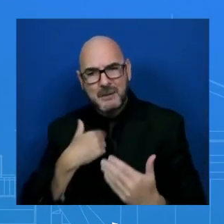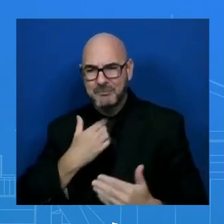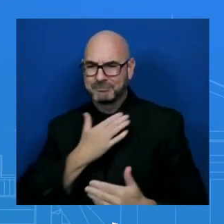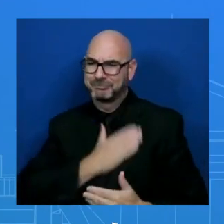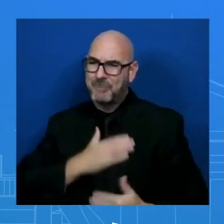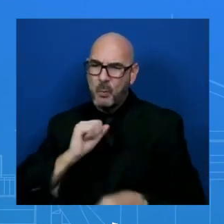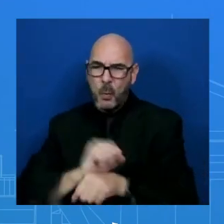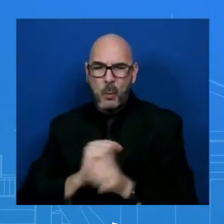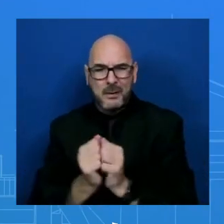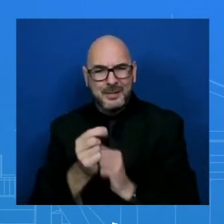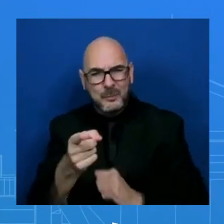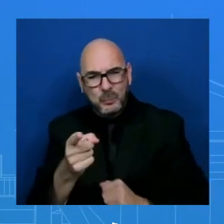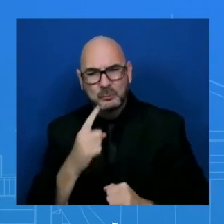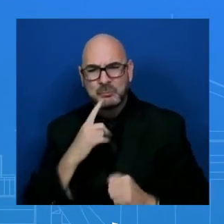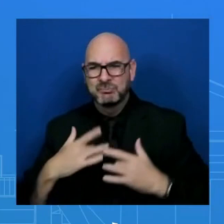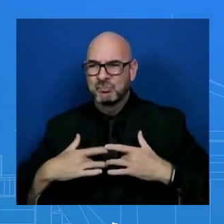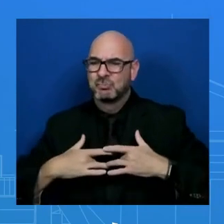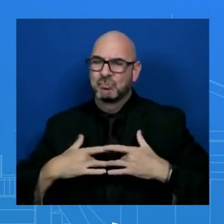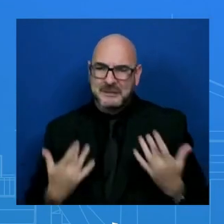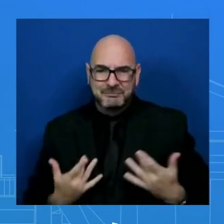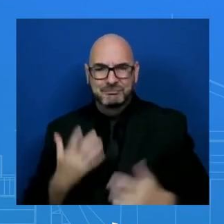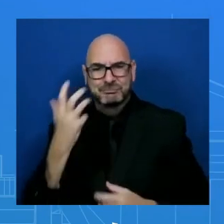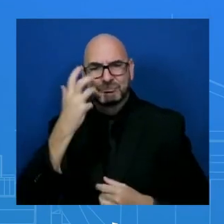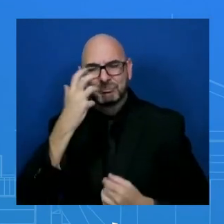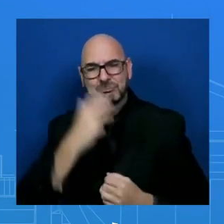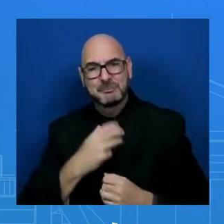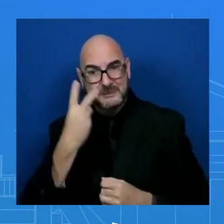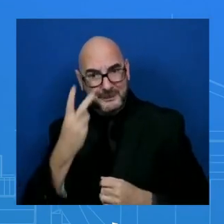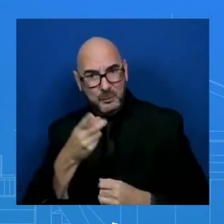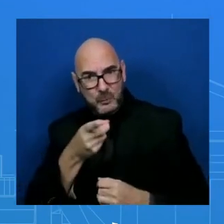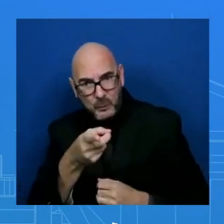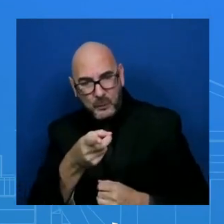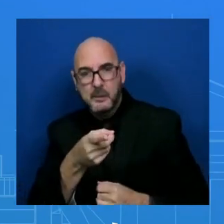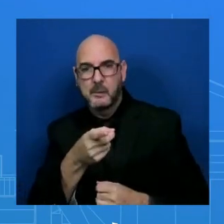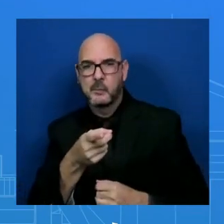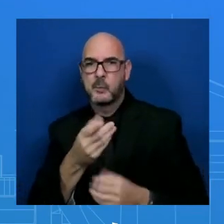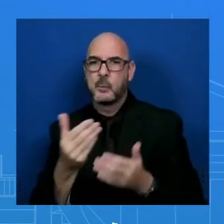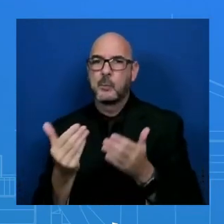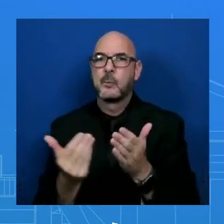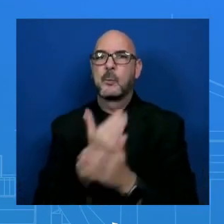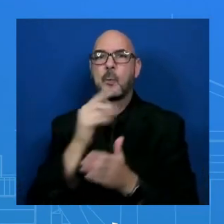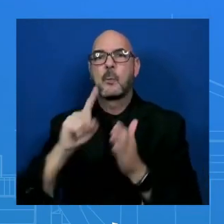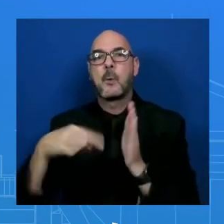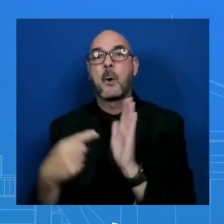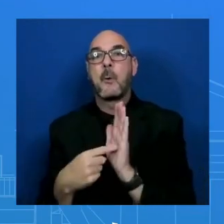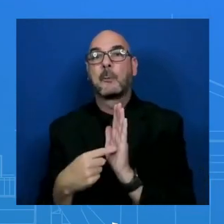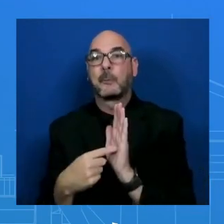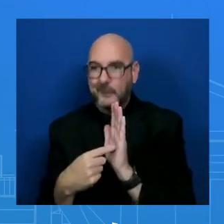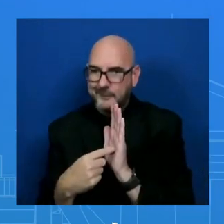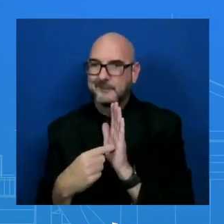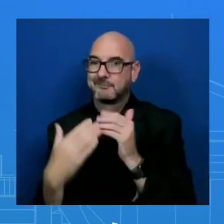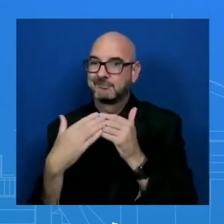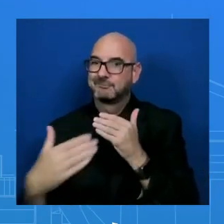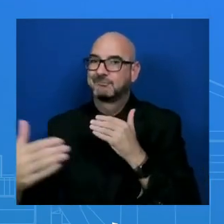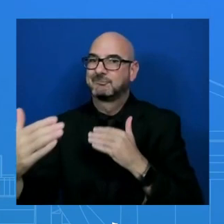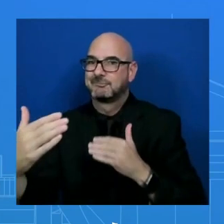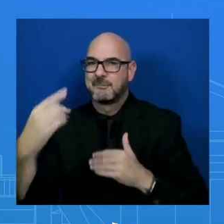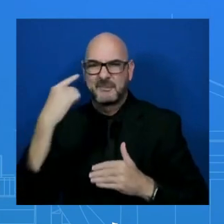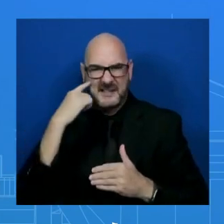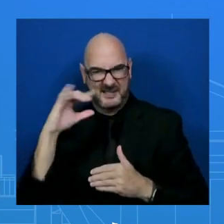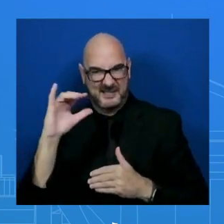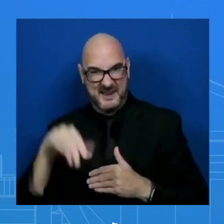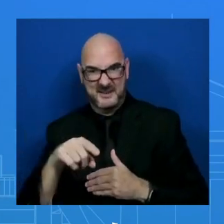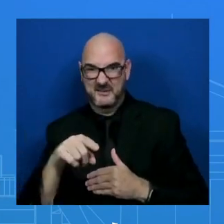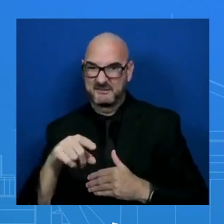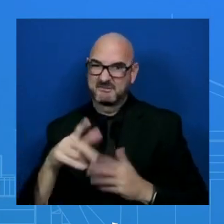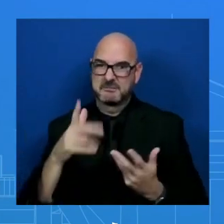have you – to see you in this new world – in this new role that is going to – I think little girls and boys are going to